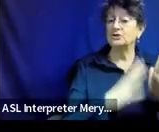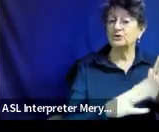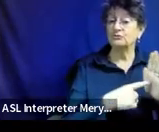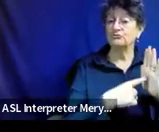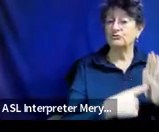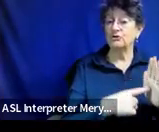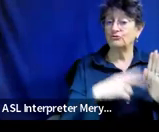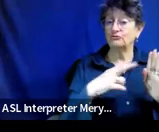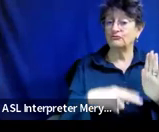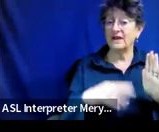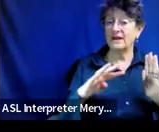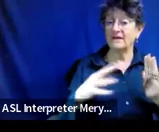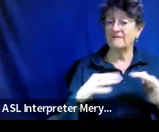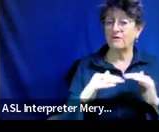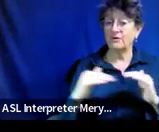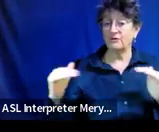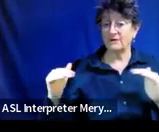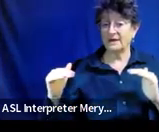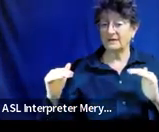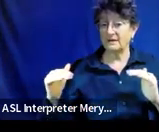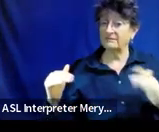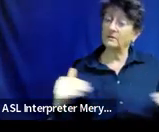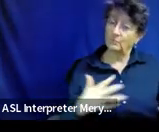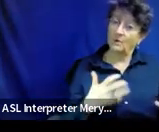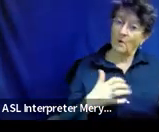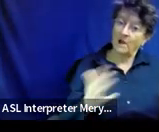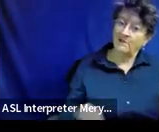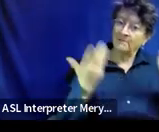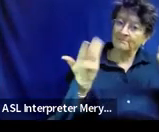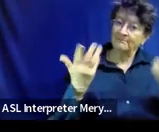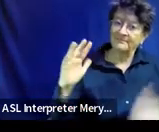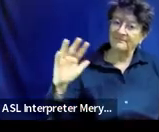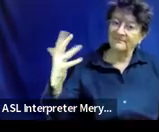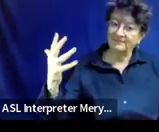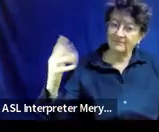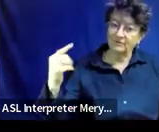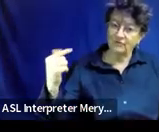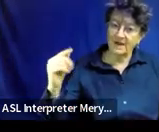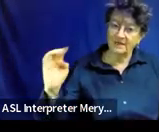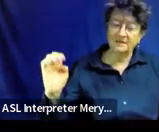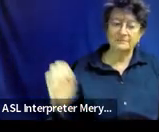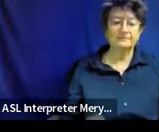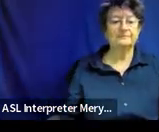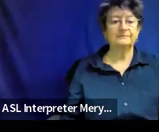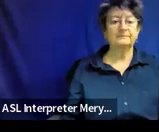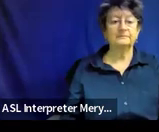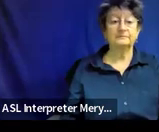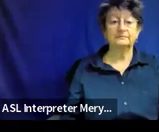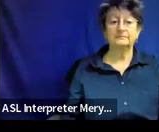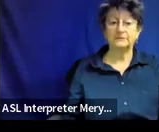level, and we want her to read at the fifth grade level. So what do we got there?